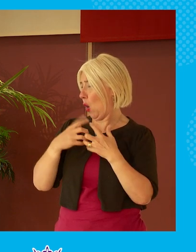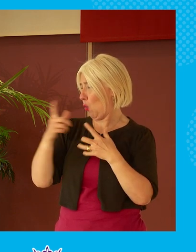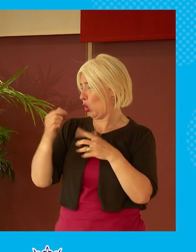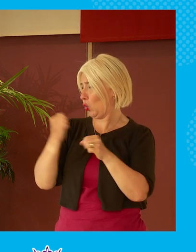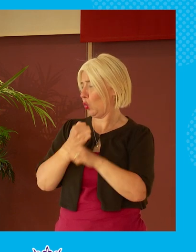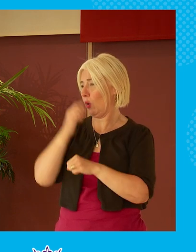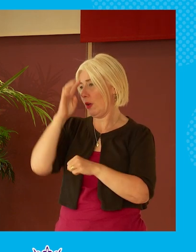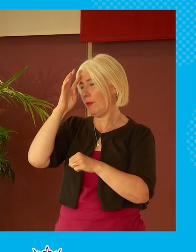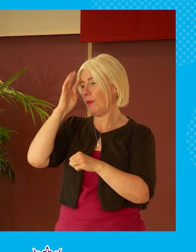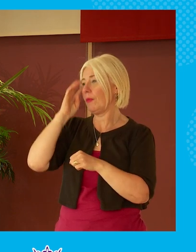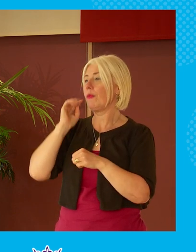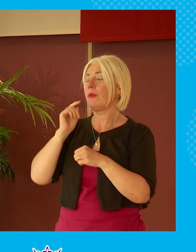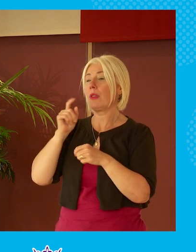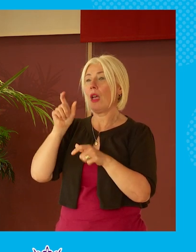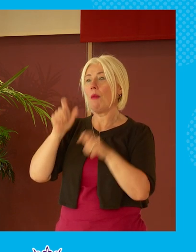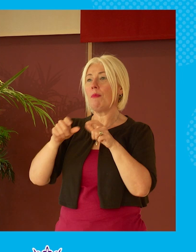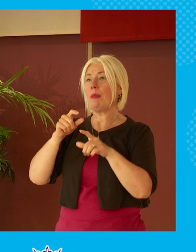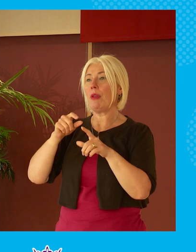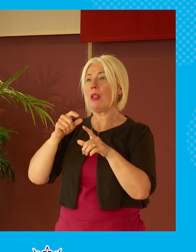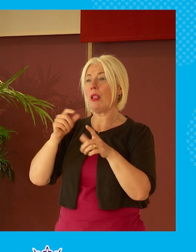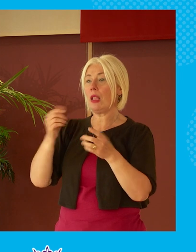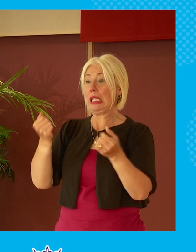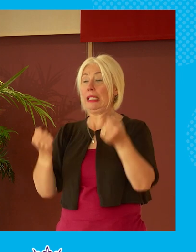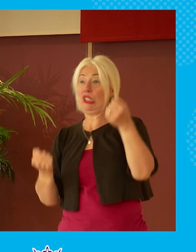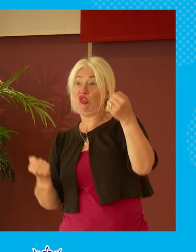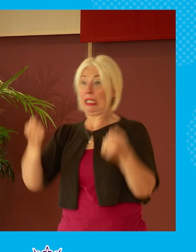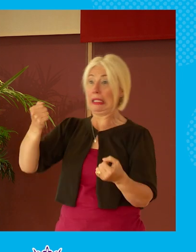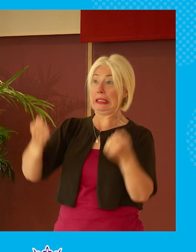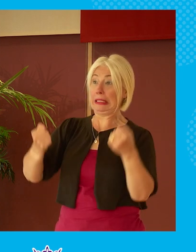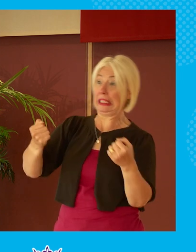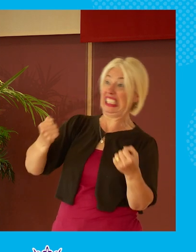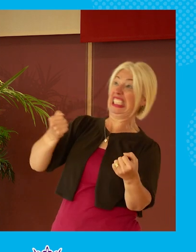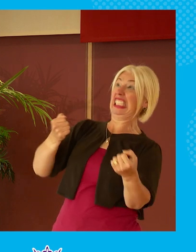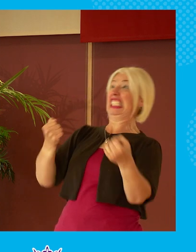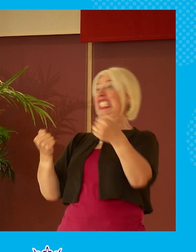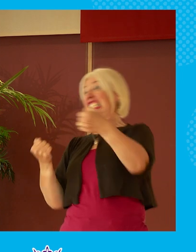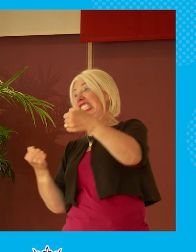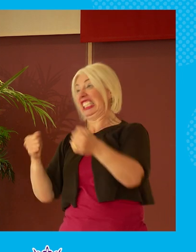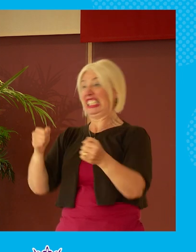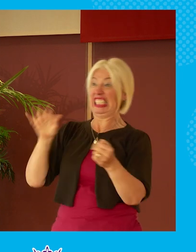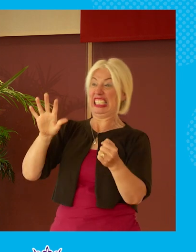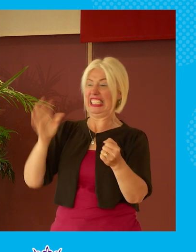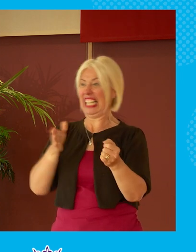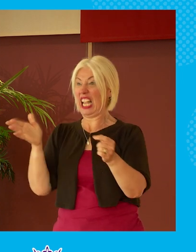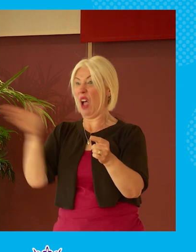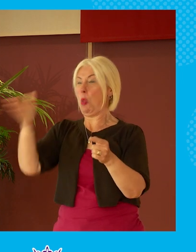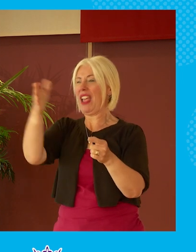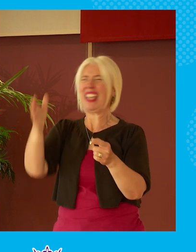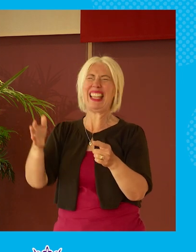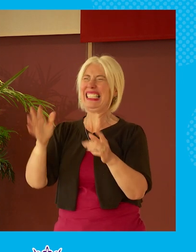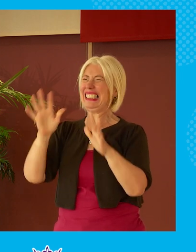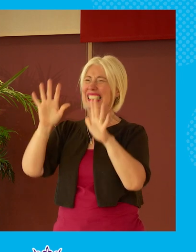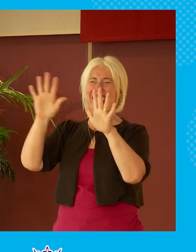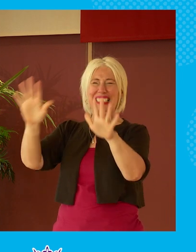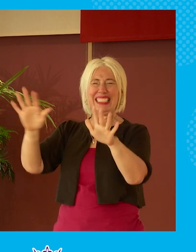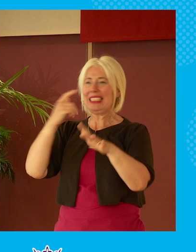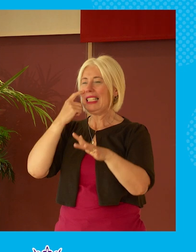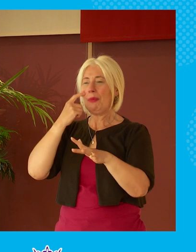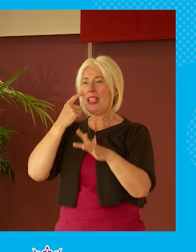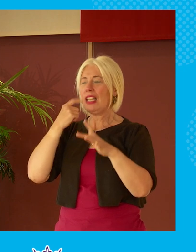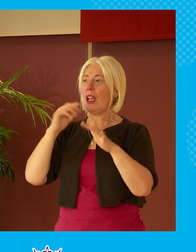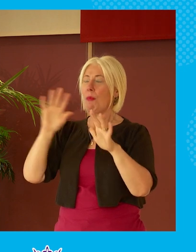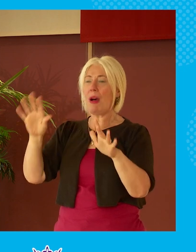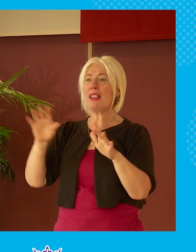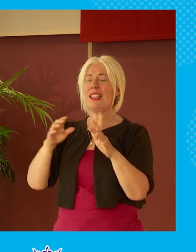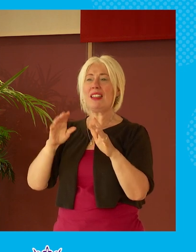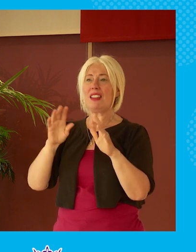it's almost you know the way people are behind the wheel and they're like the horn whereas if you actually you know if you sort of nearly bumped into somebody in the road you'd both be like